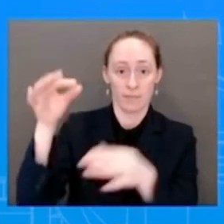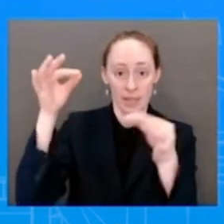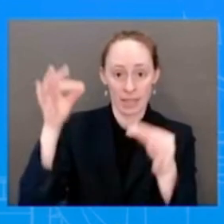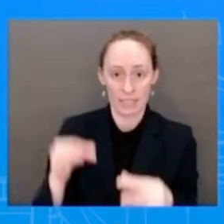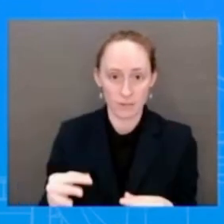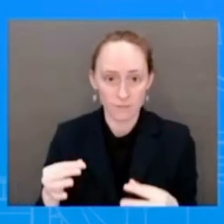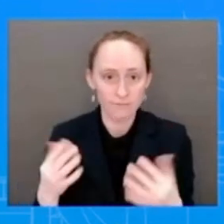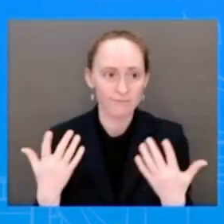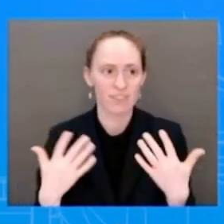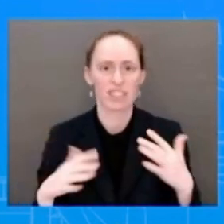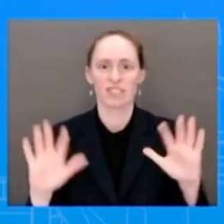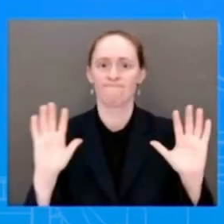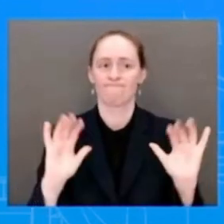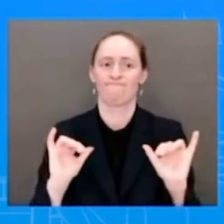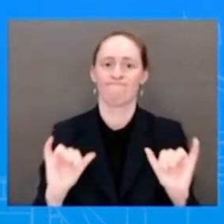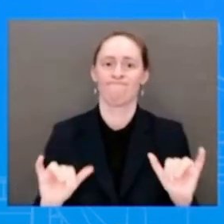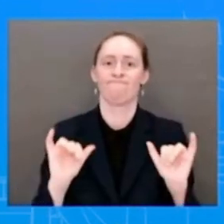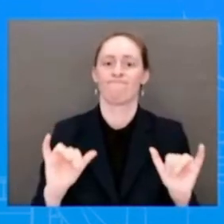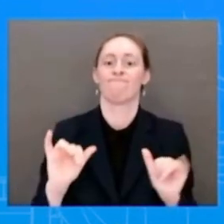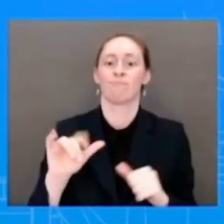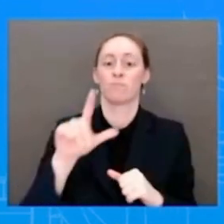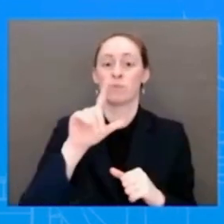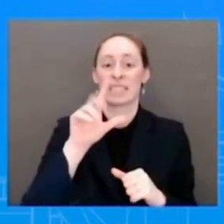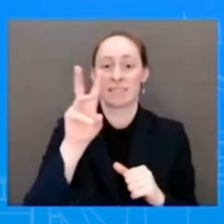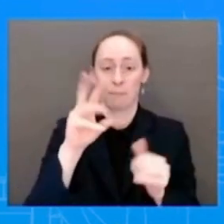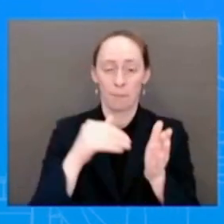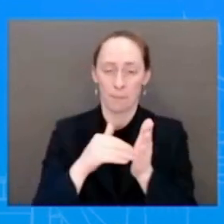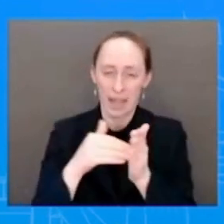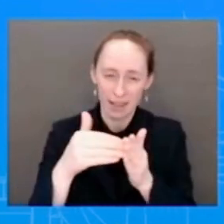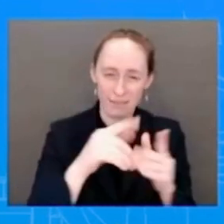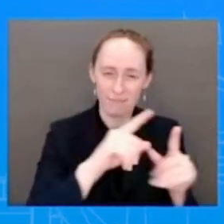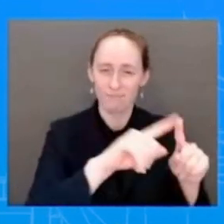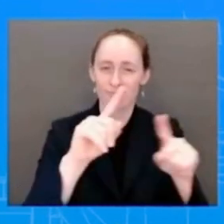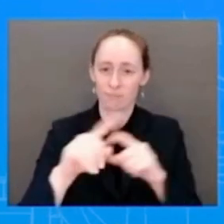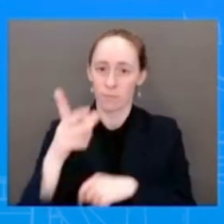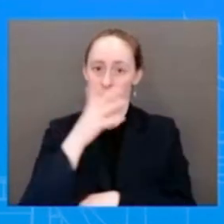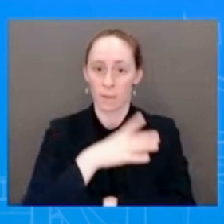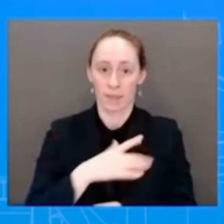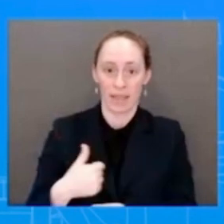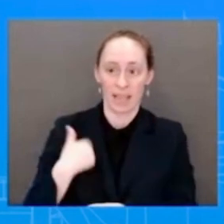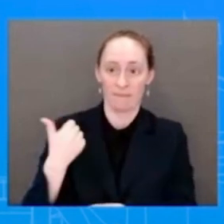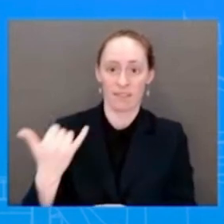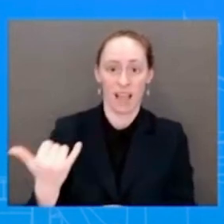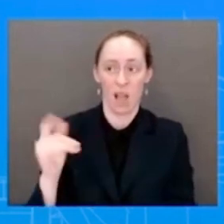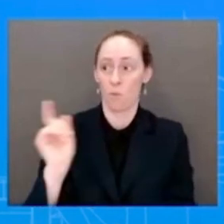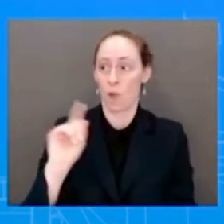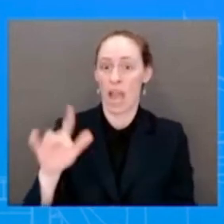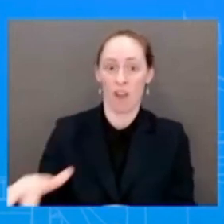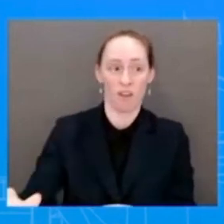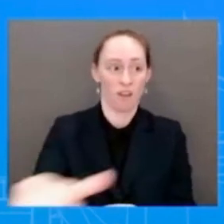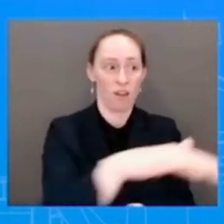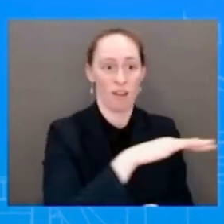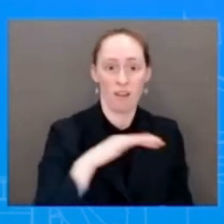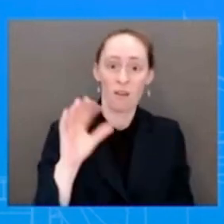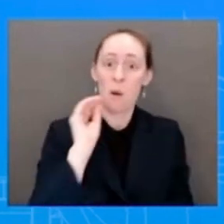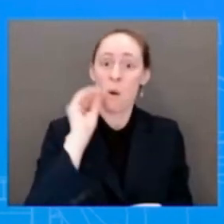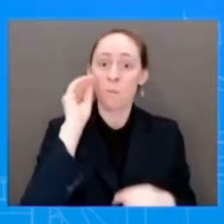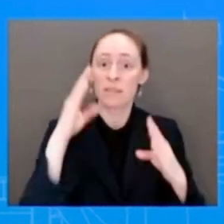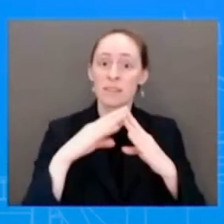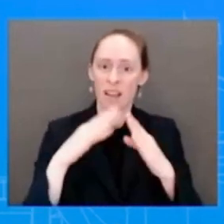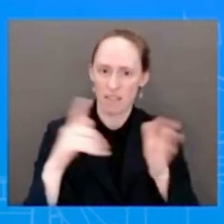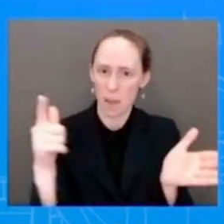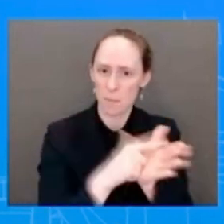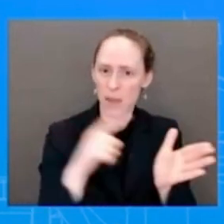a state that has banned abortion. And while the President and the Vice President stand with the majority of Americans in believing that the right to choose is